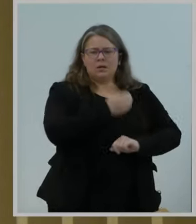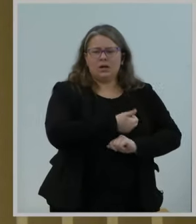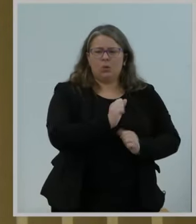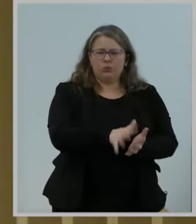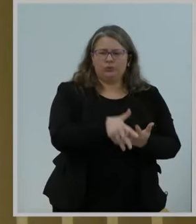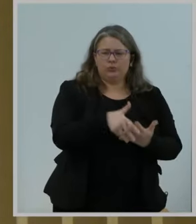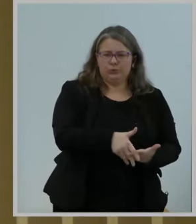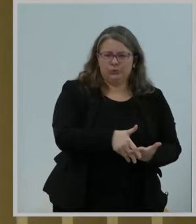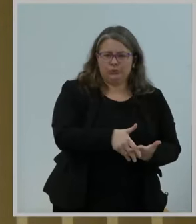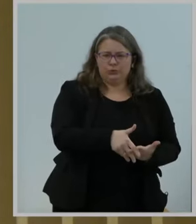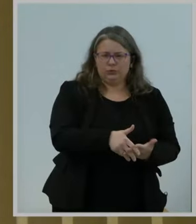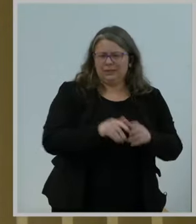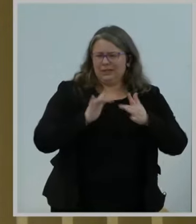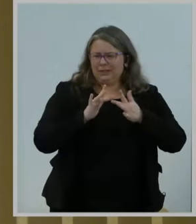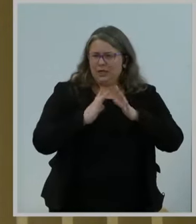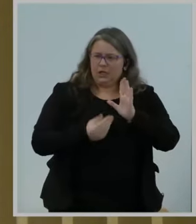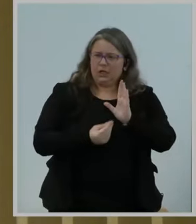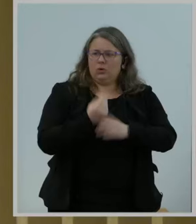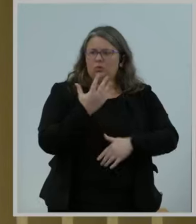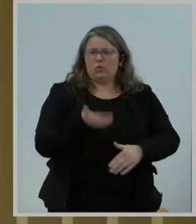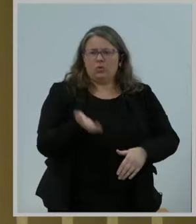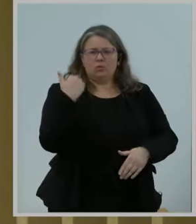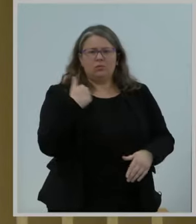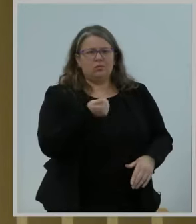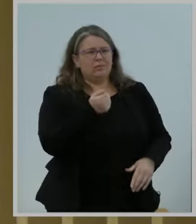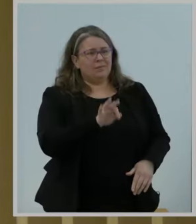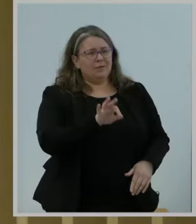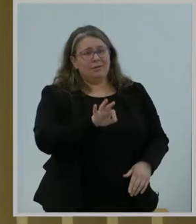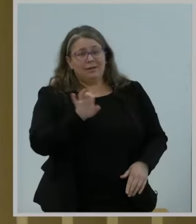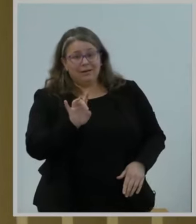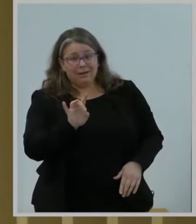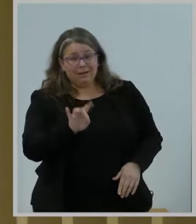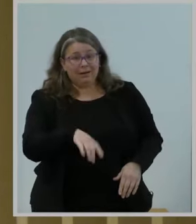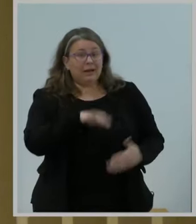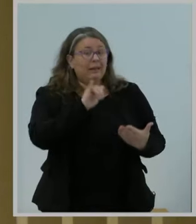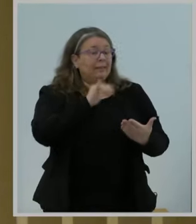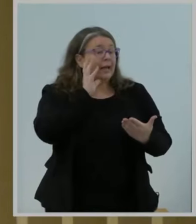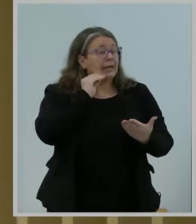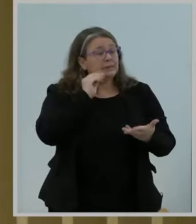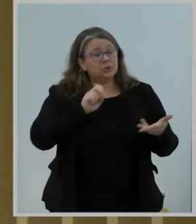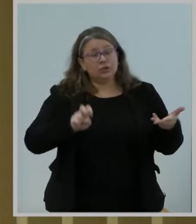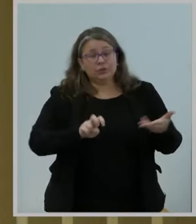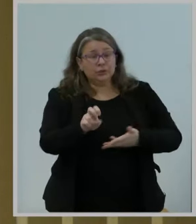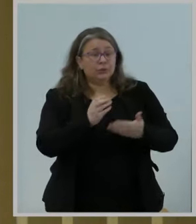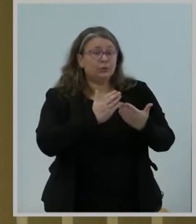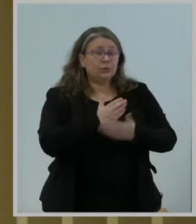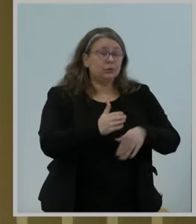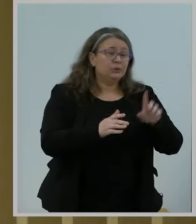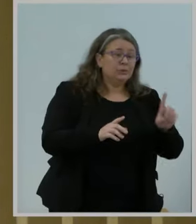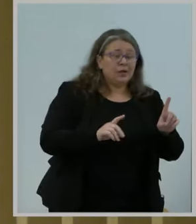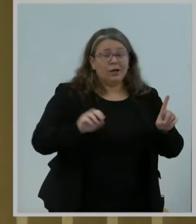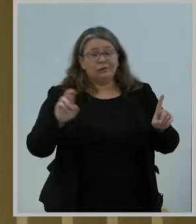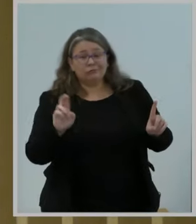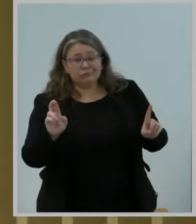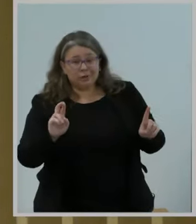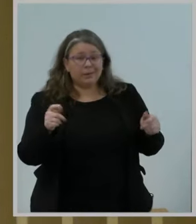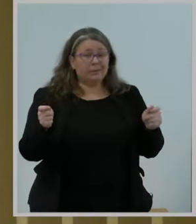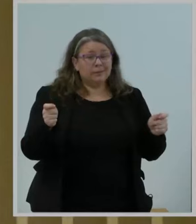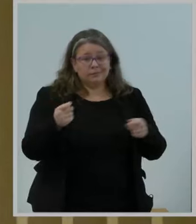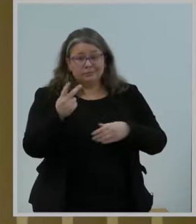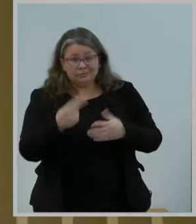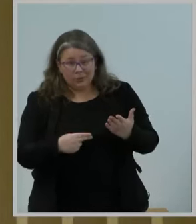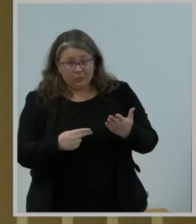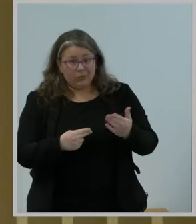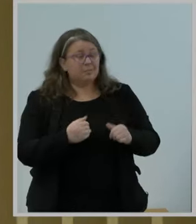to 1998 through Republican and Democratic administrations alike. When the commission first classified DSL broadband as a common